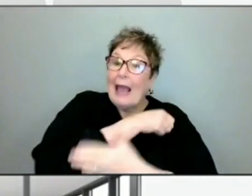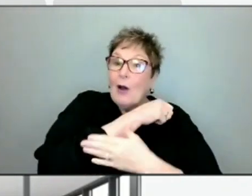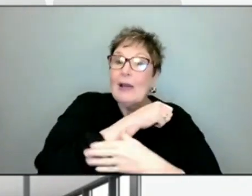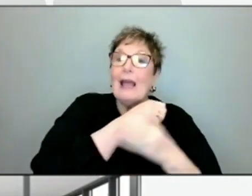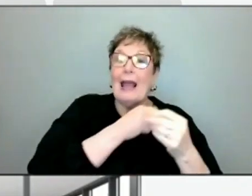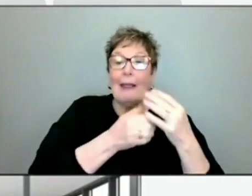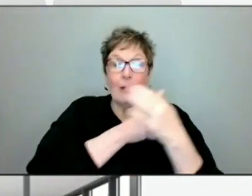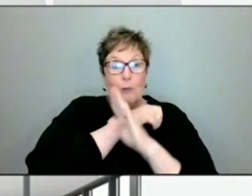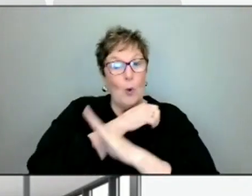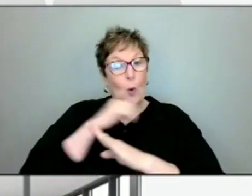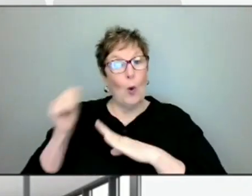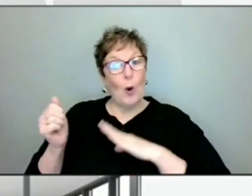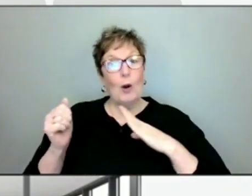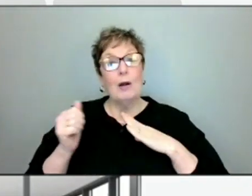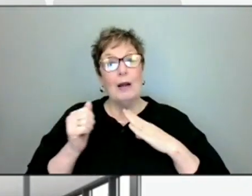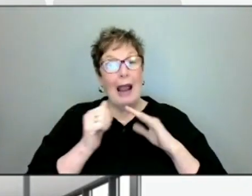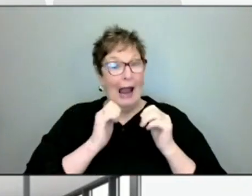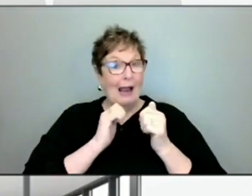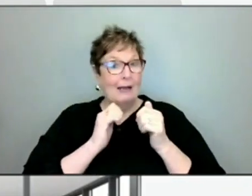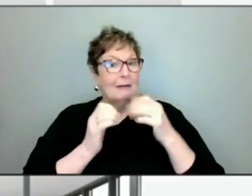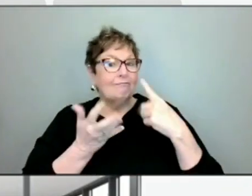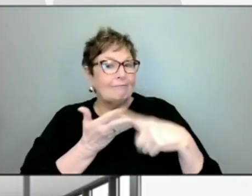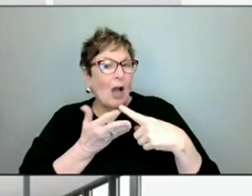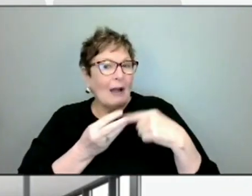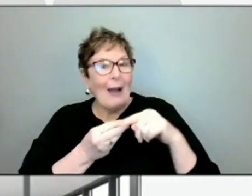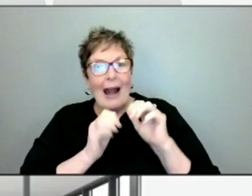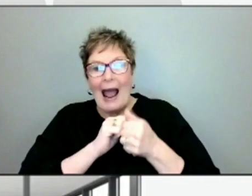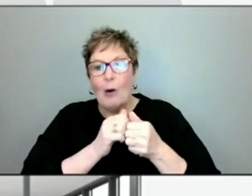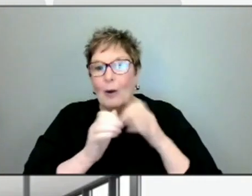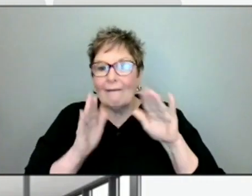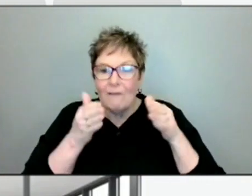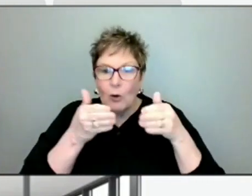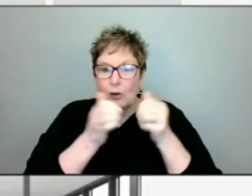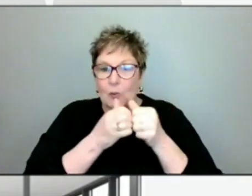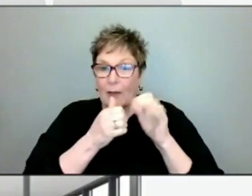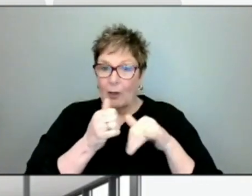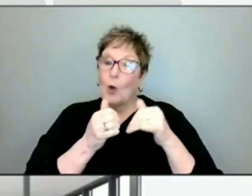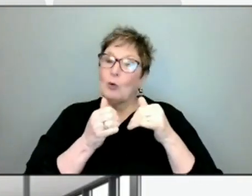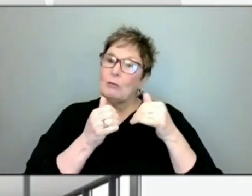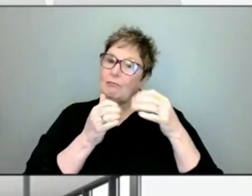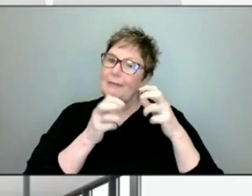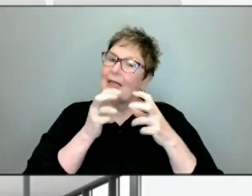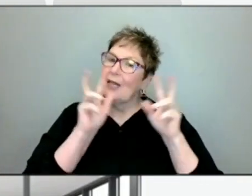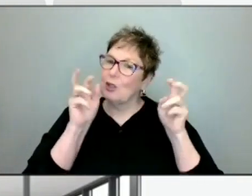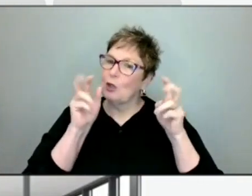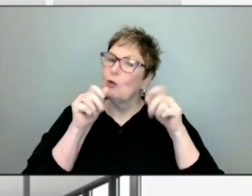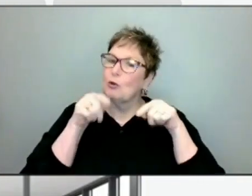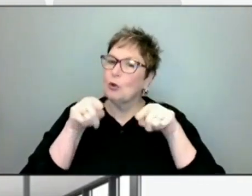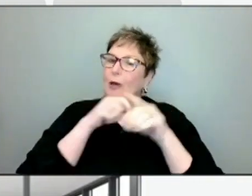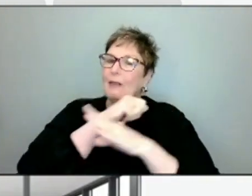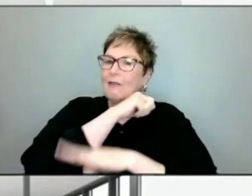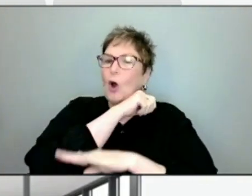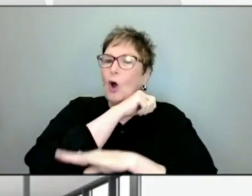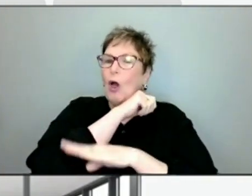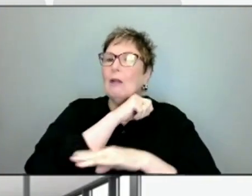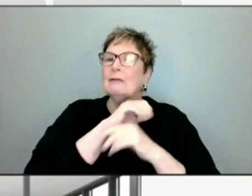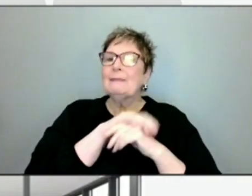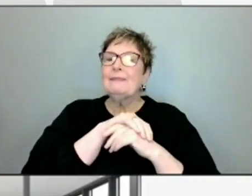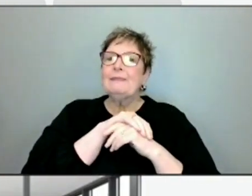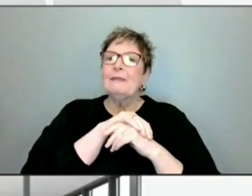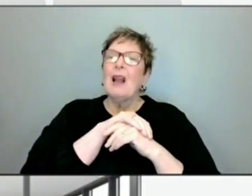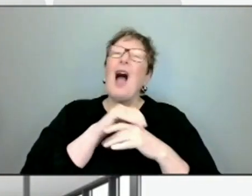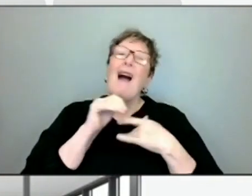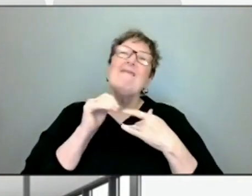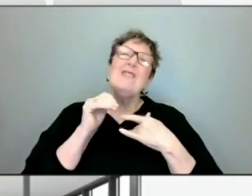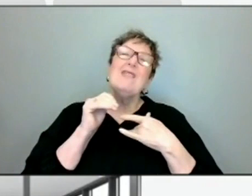of how we address this issue moving into the fall. I anticipate before too much longer that